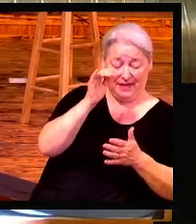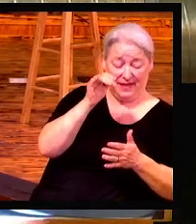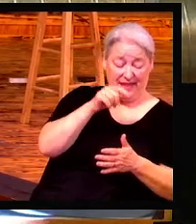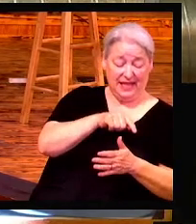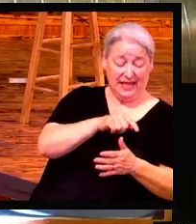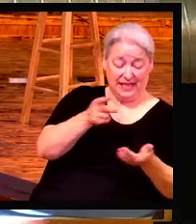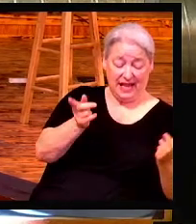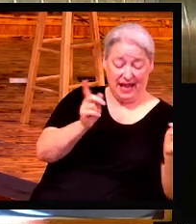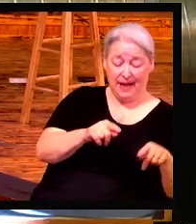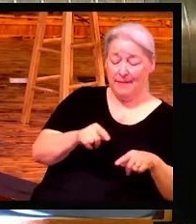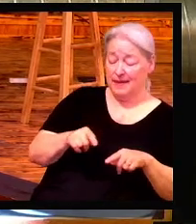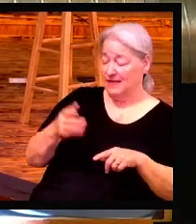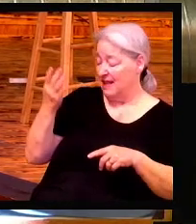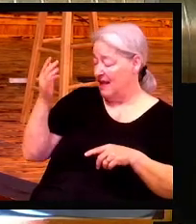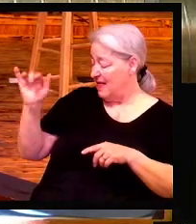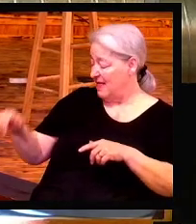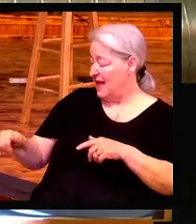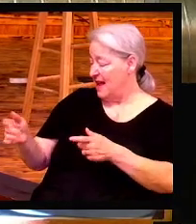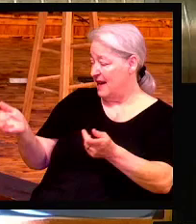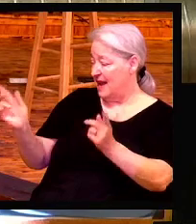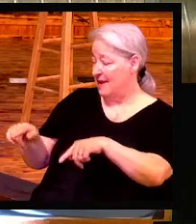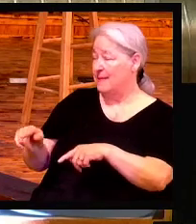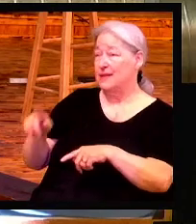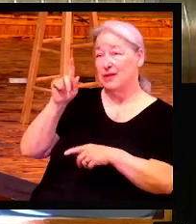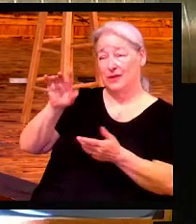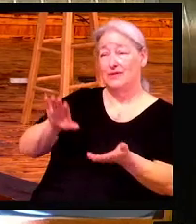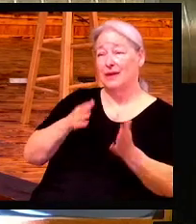can give it to you. You died for preachers who mess up.